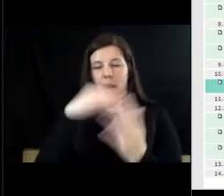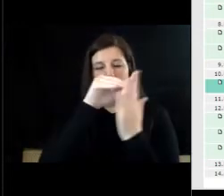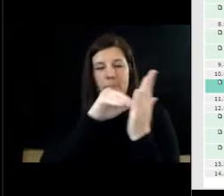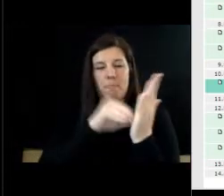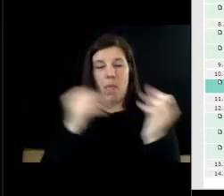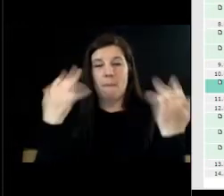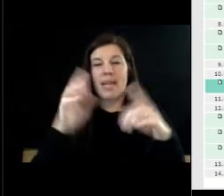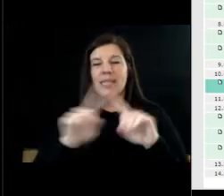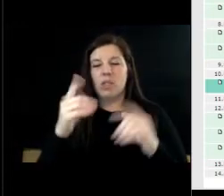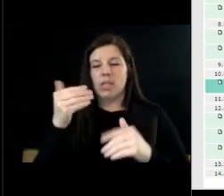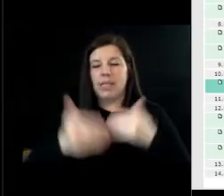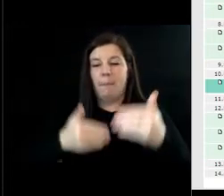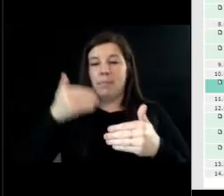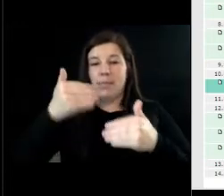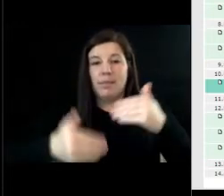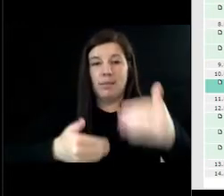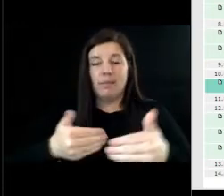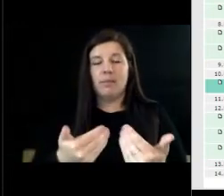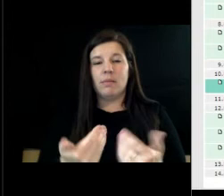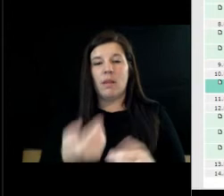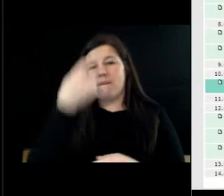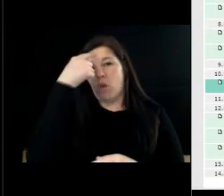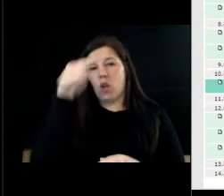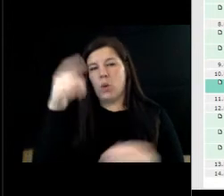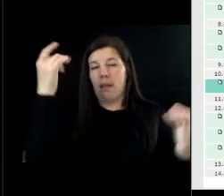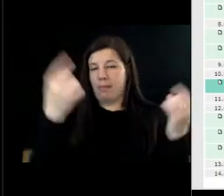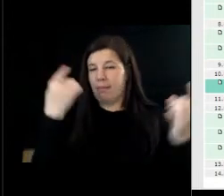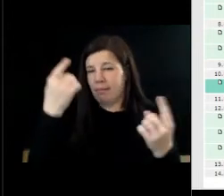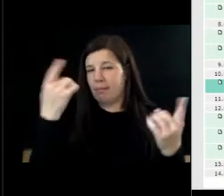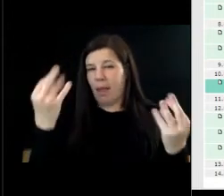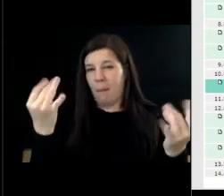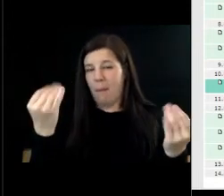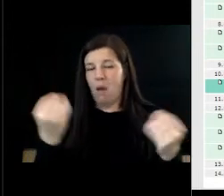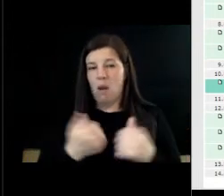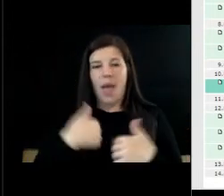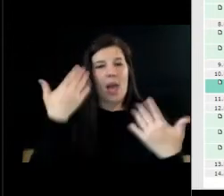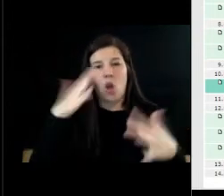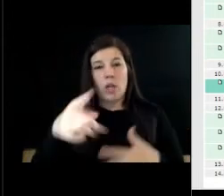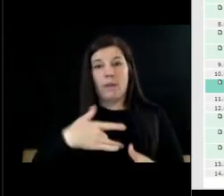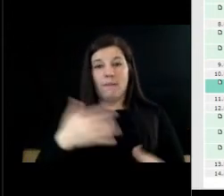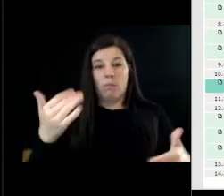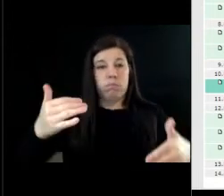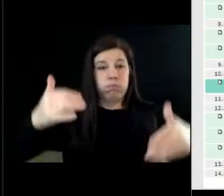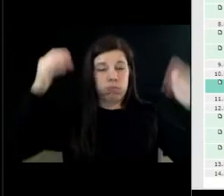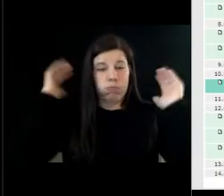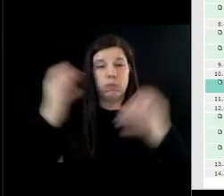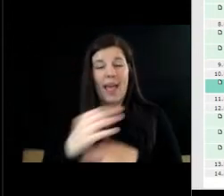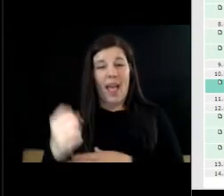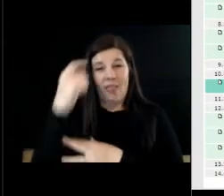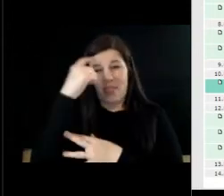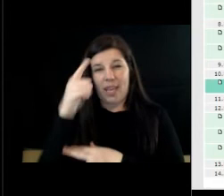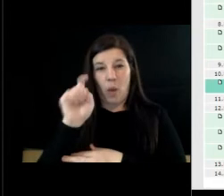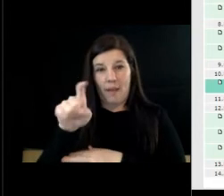you know things of that nature for you to consider i don't want you to be um overwhelmed and think that you have to do